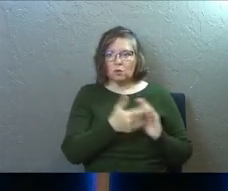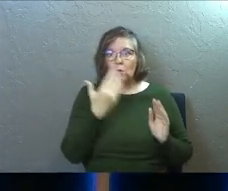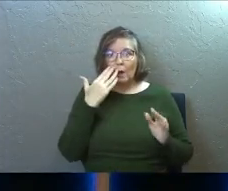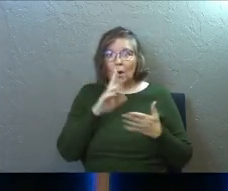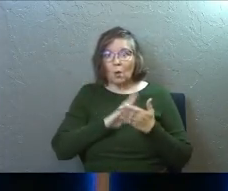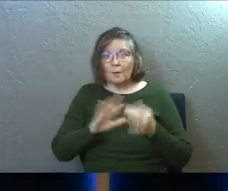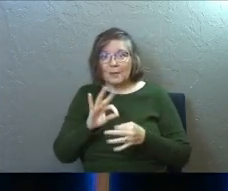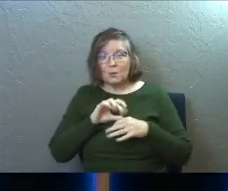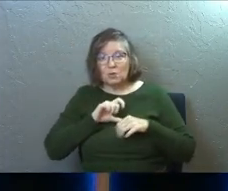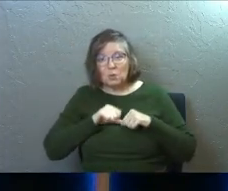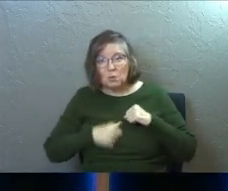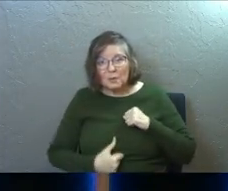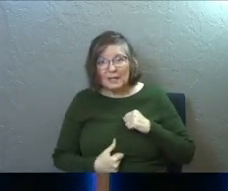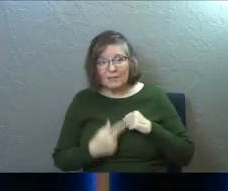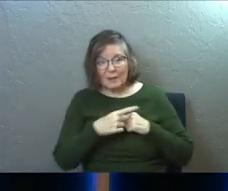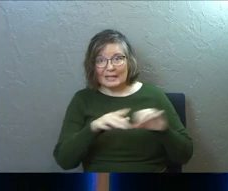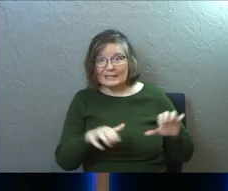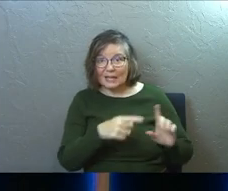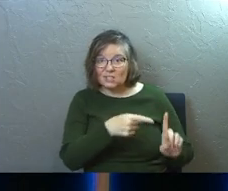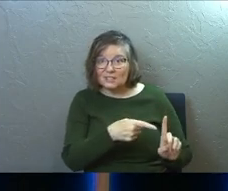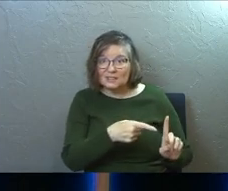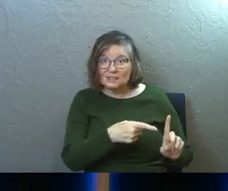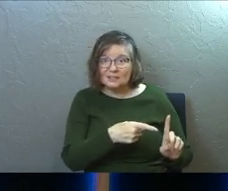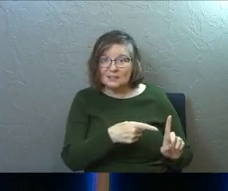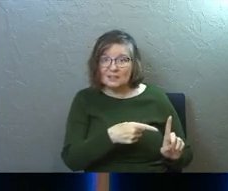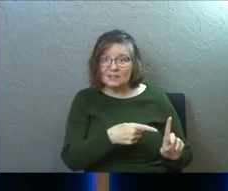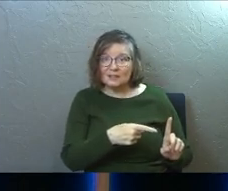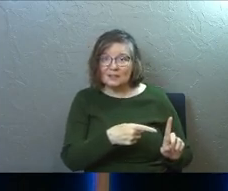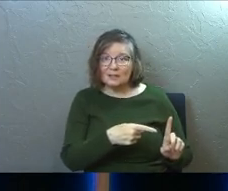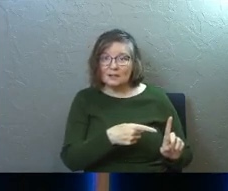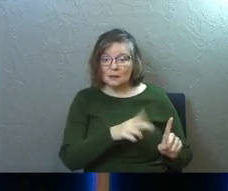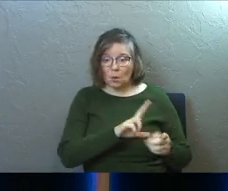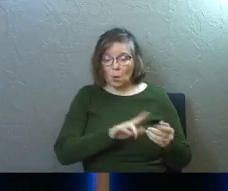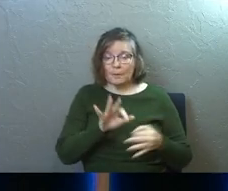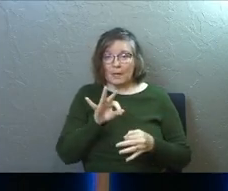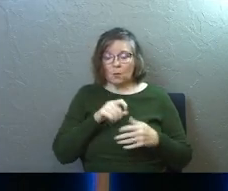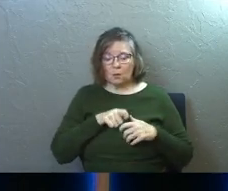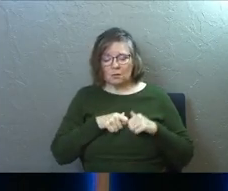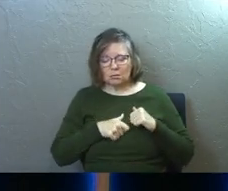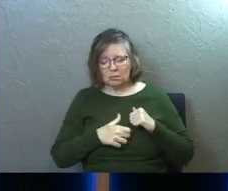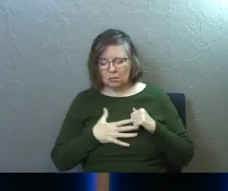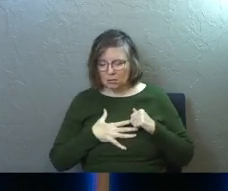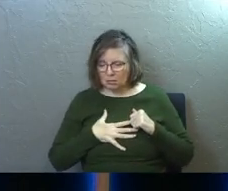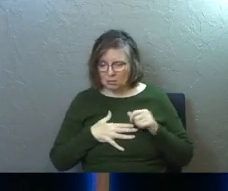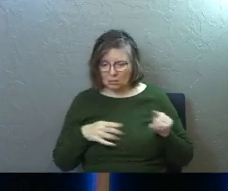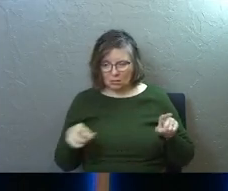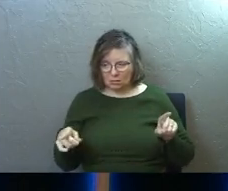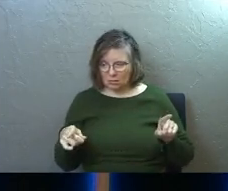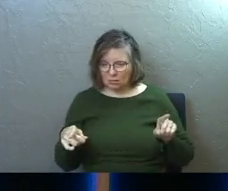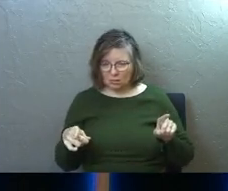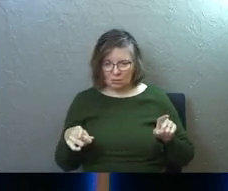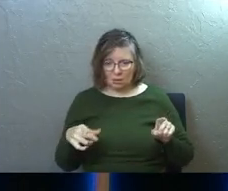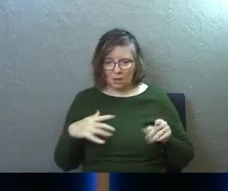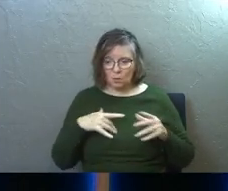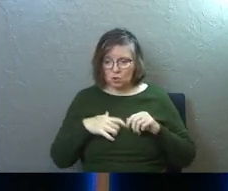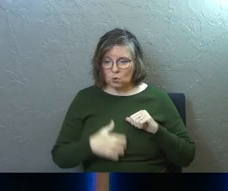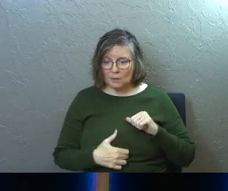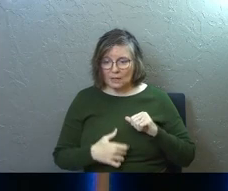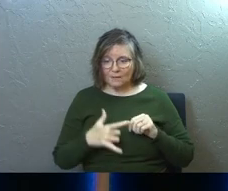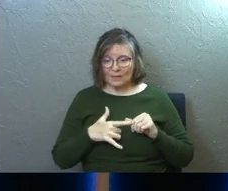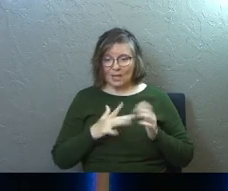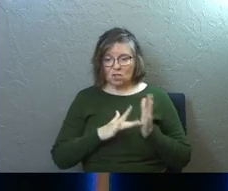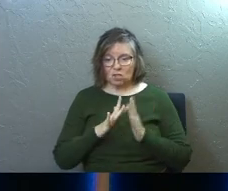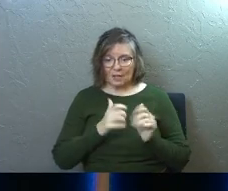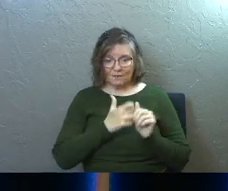the Holy Spirit was grieved by his actions? The Holy Spirit was grieved about what was going on with his kids. The Holy Spirit was grieved